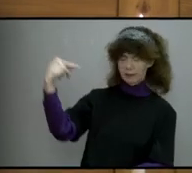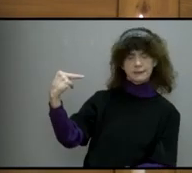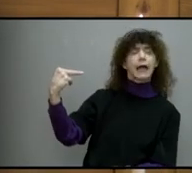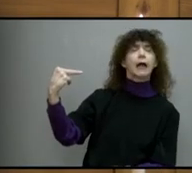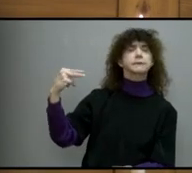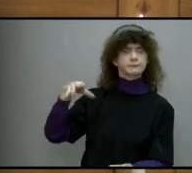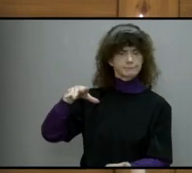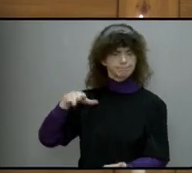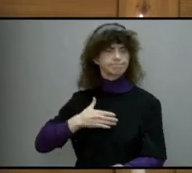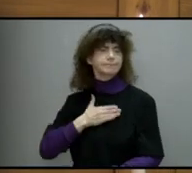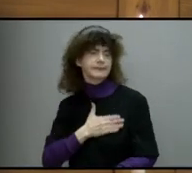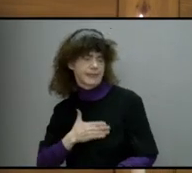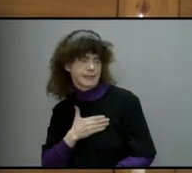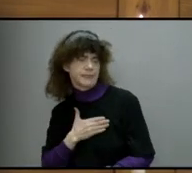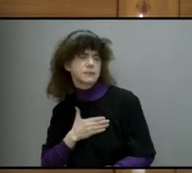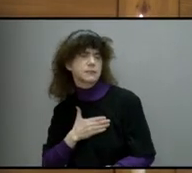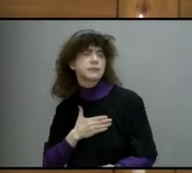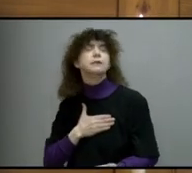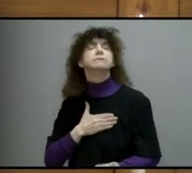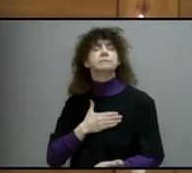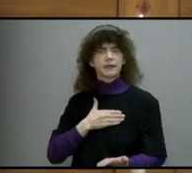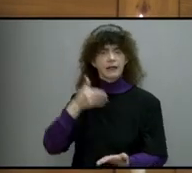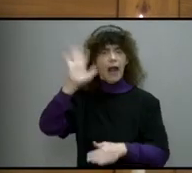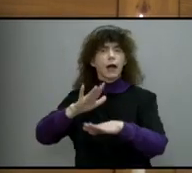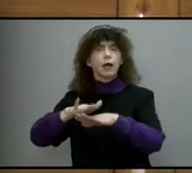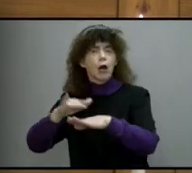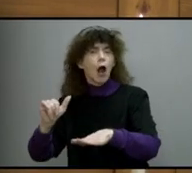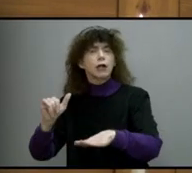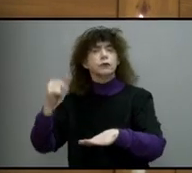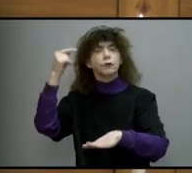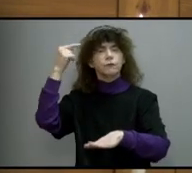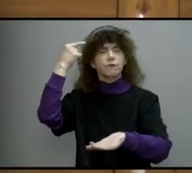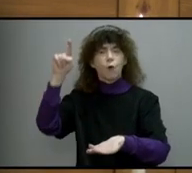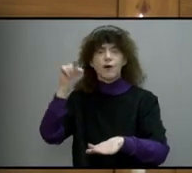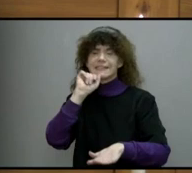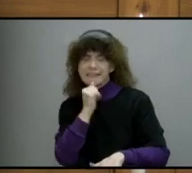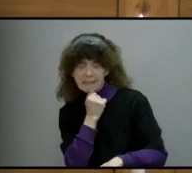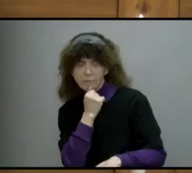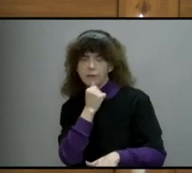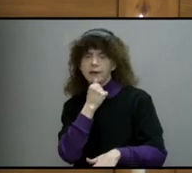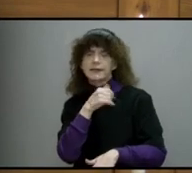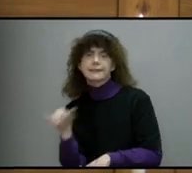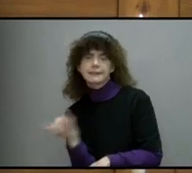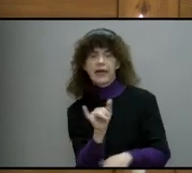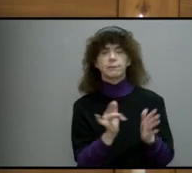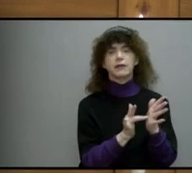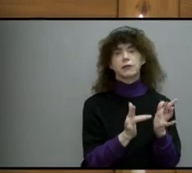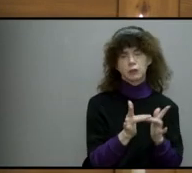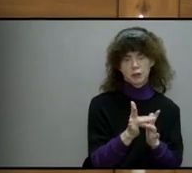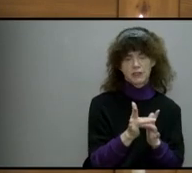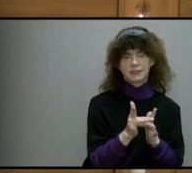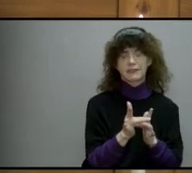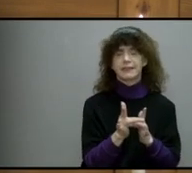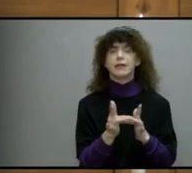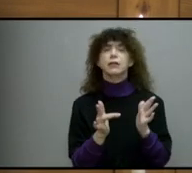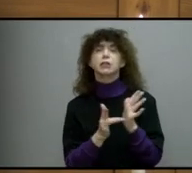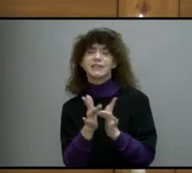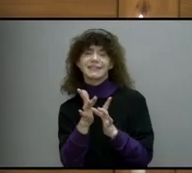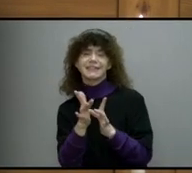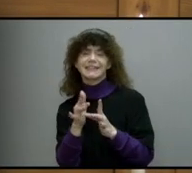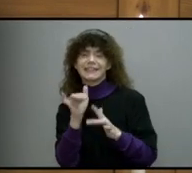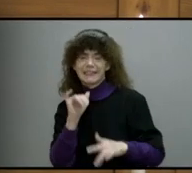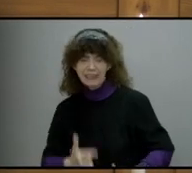For to this you have been called, because Christ also suffered for you, leaving you an example,